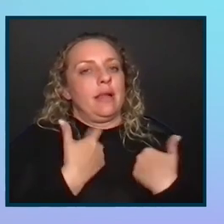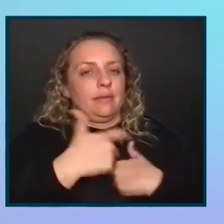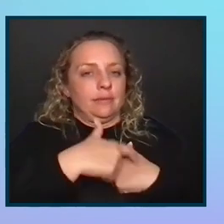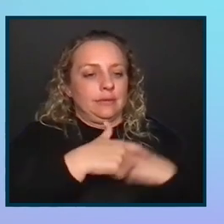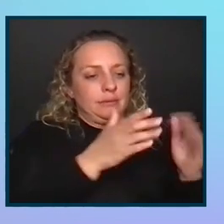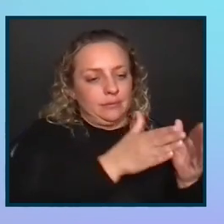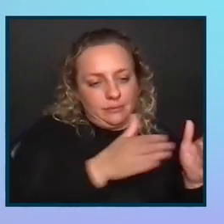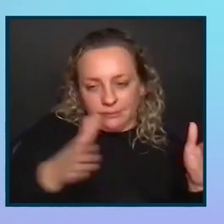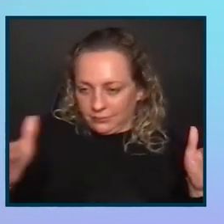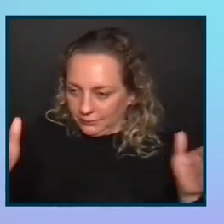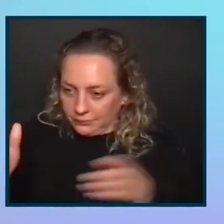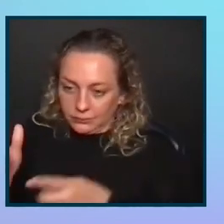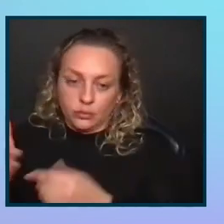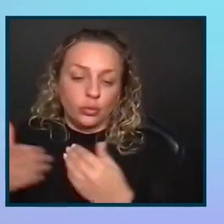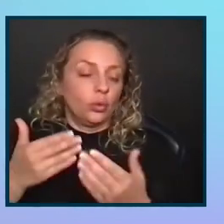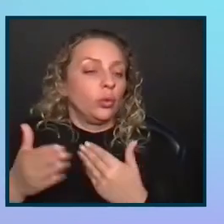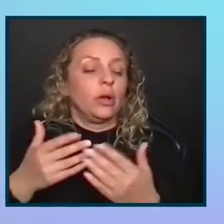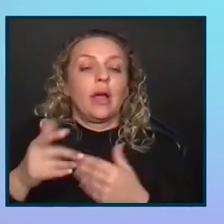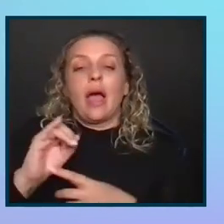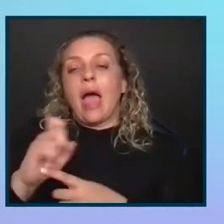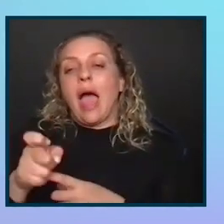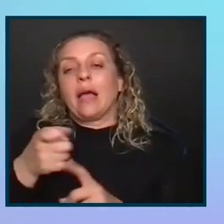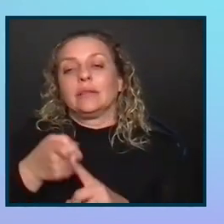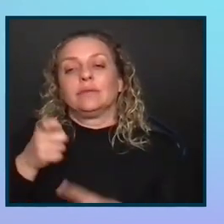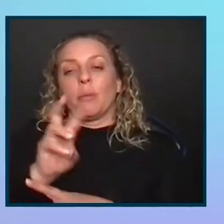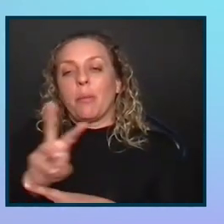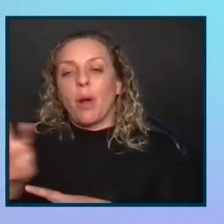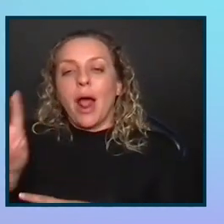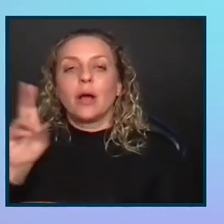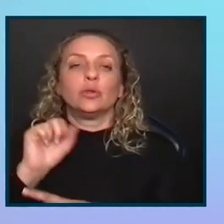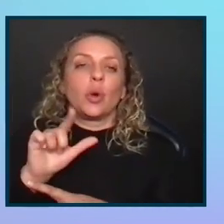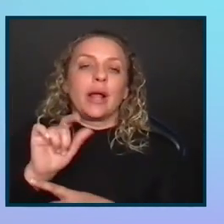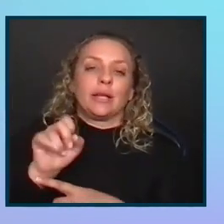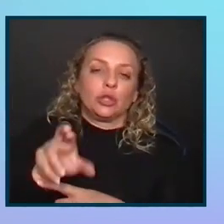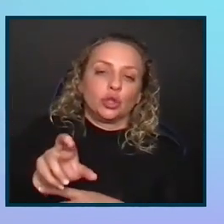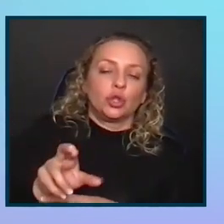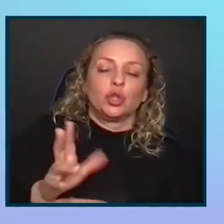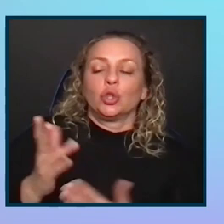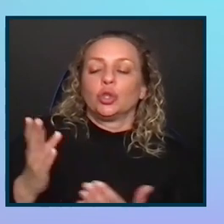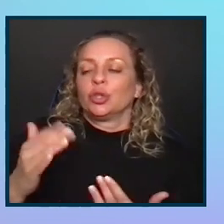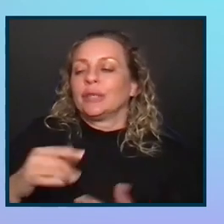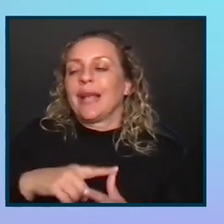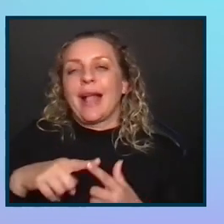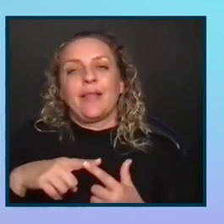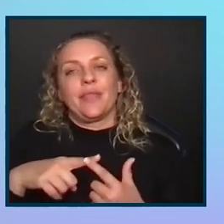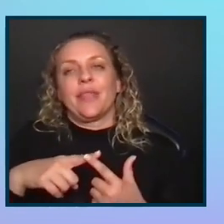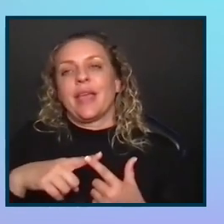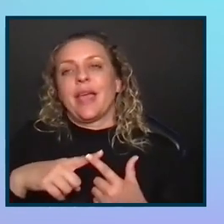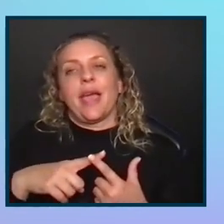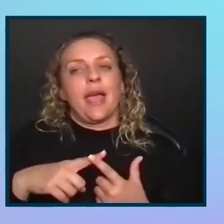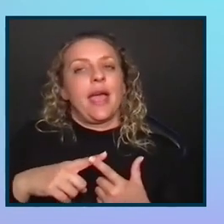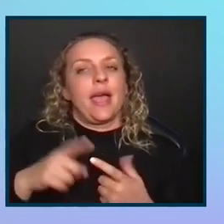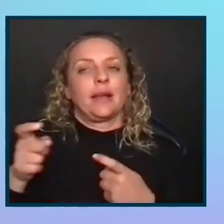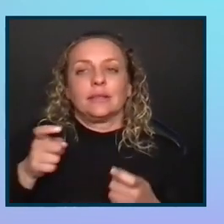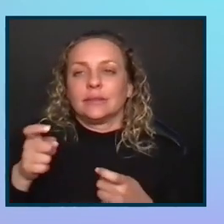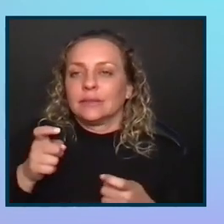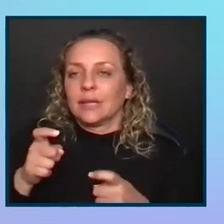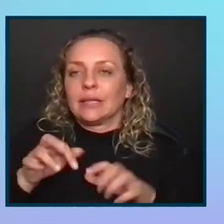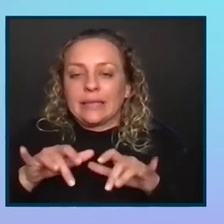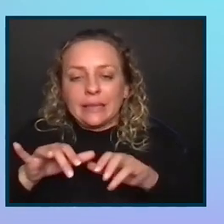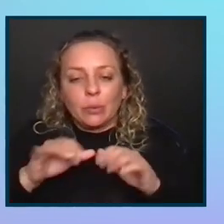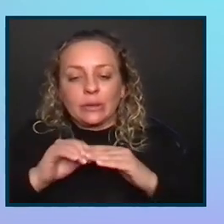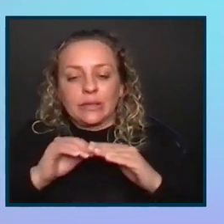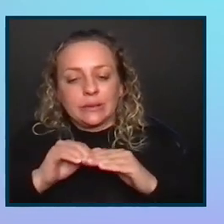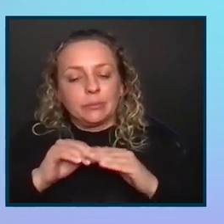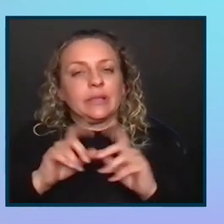whether that's running acts from a browser or using a linter, and then conducting keyboard accessibility testing,